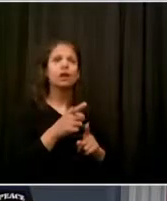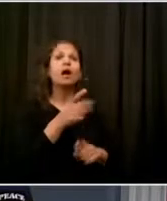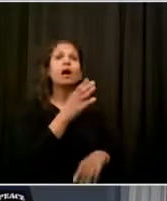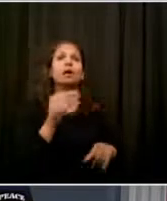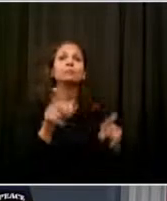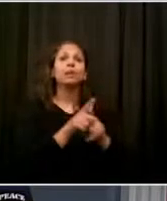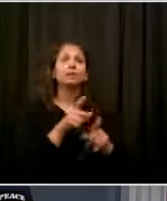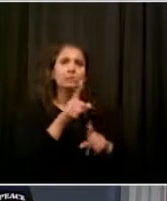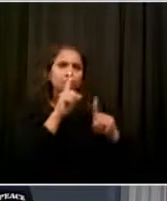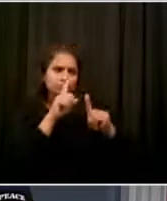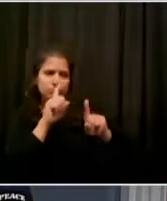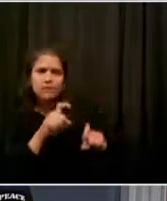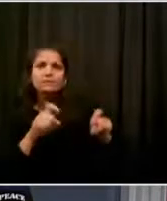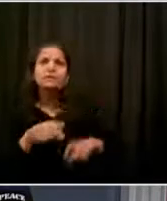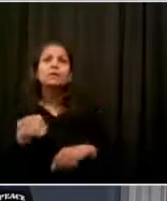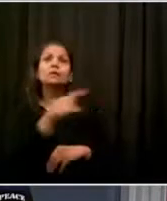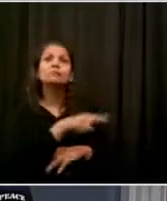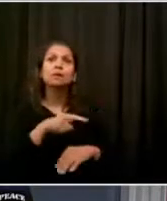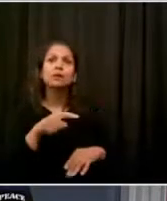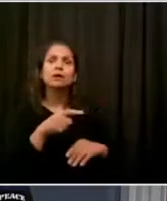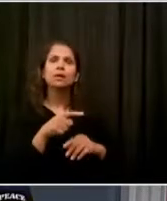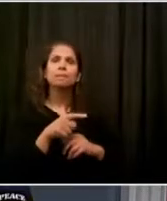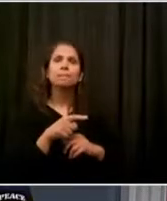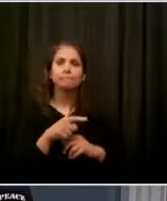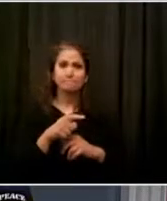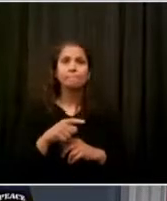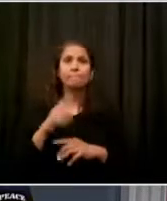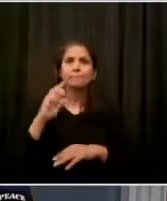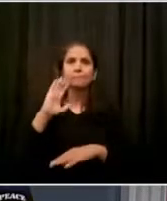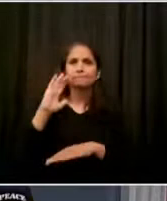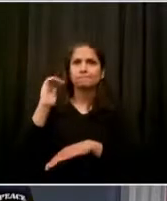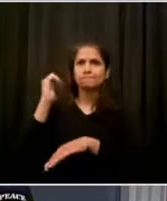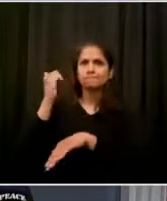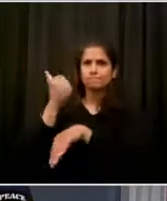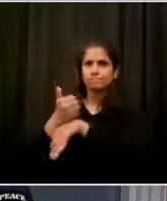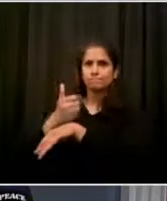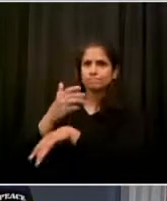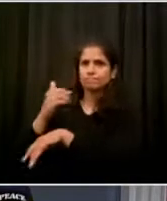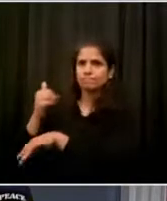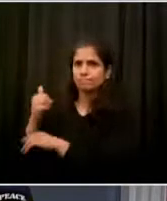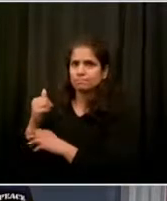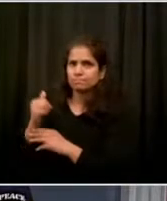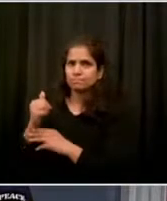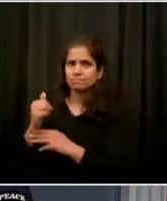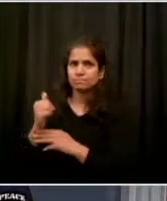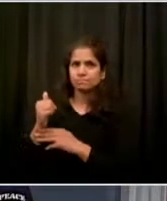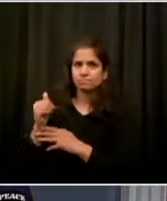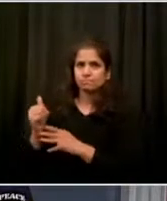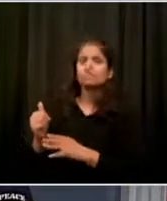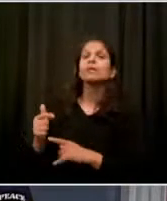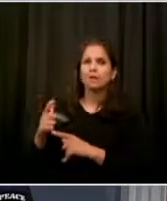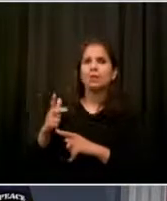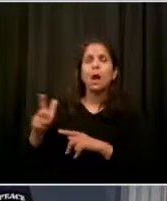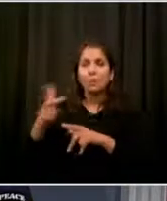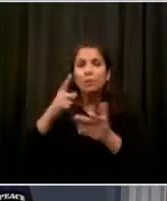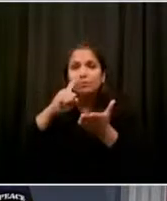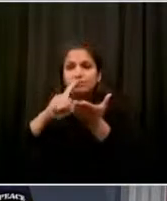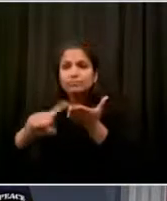now there is more to do immediately, particularly on the disparities in health care which are so sharp and so real